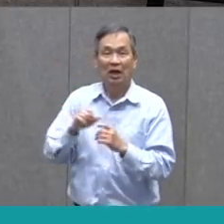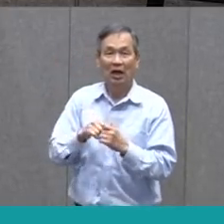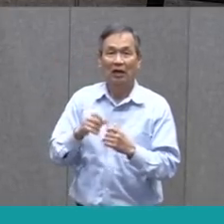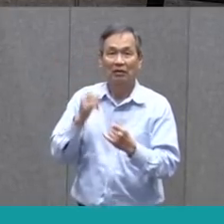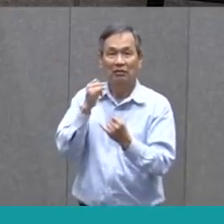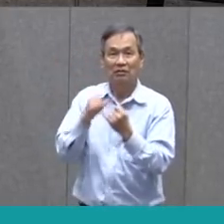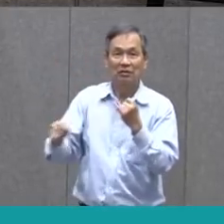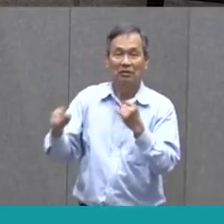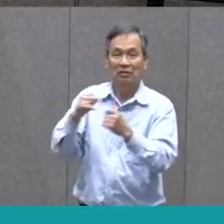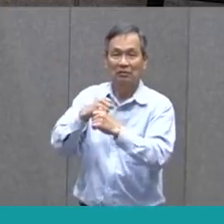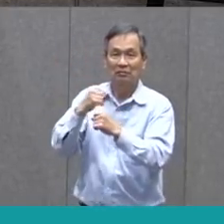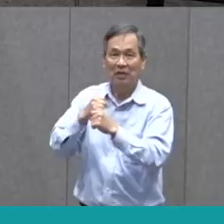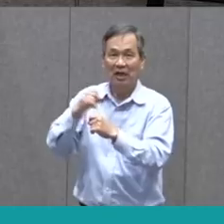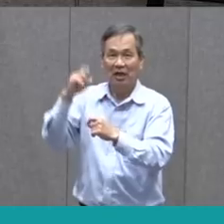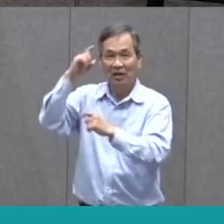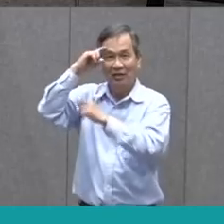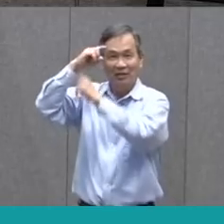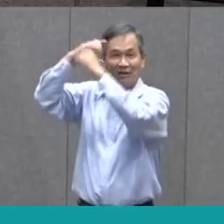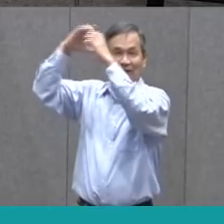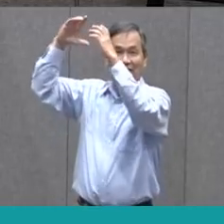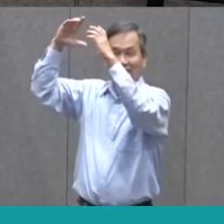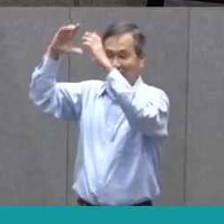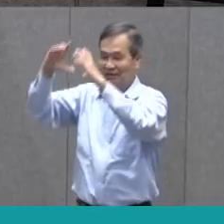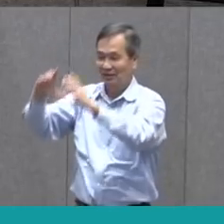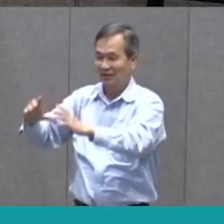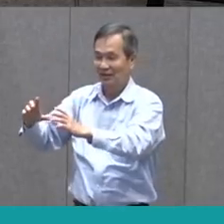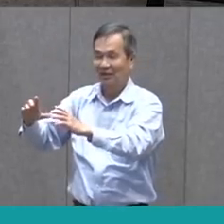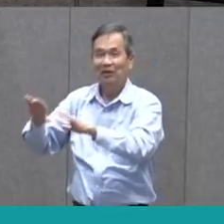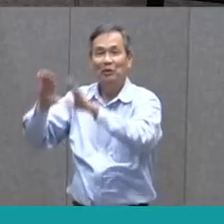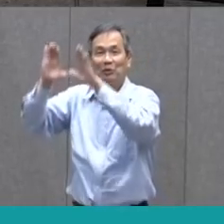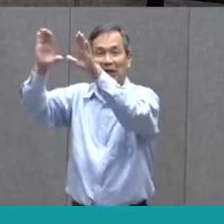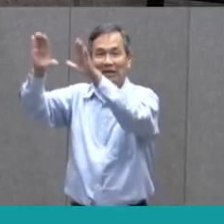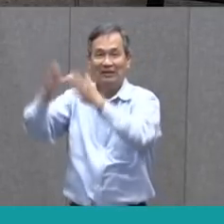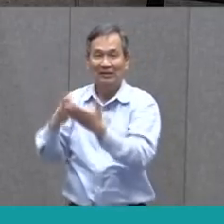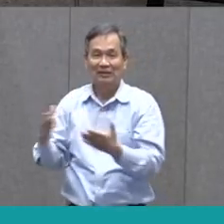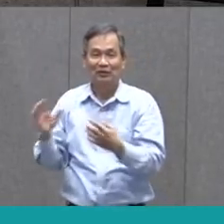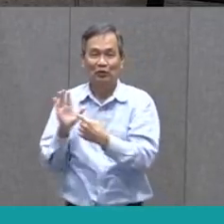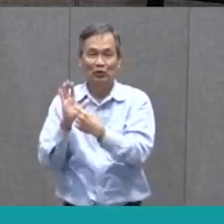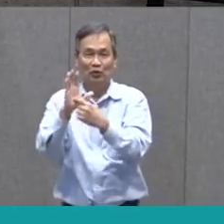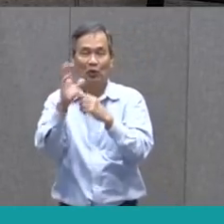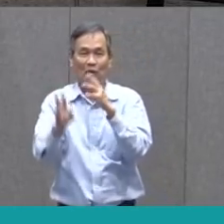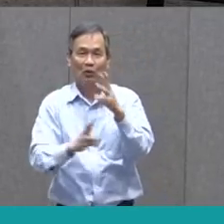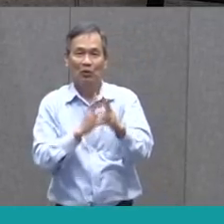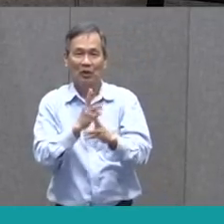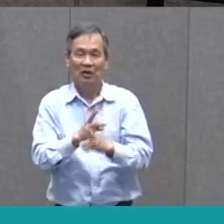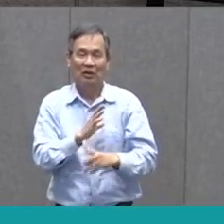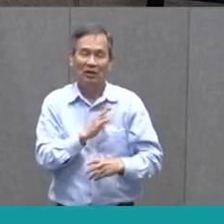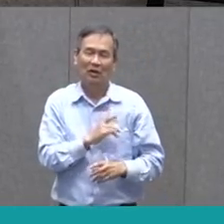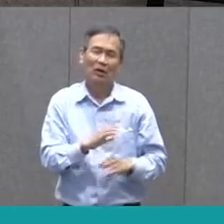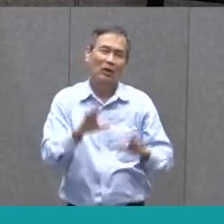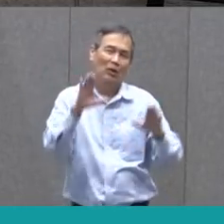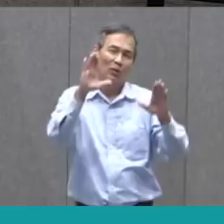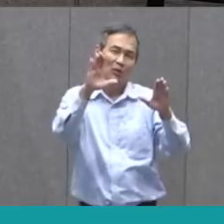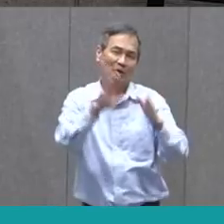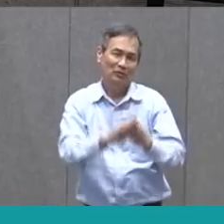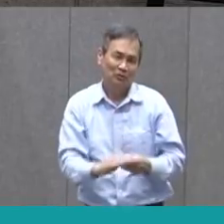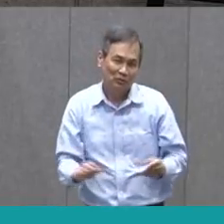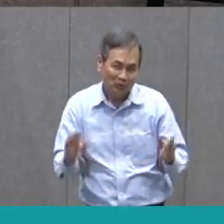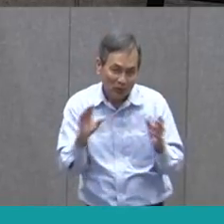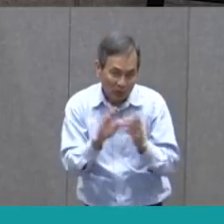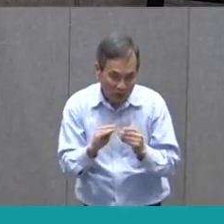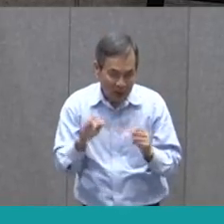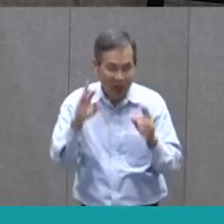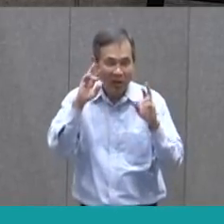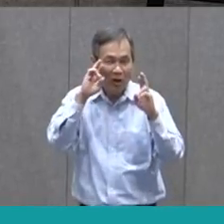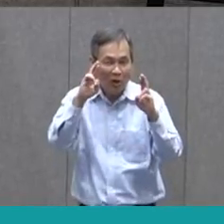make and bring her magnificent thing into the world. So what a wonderful story. I hope that you